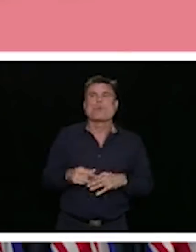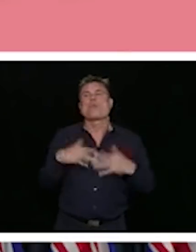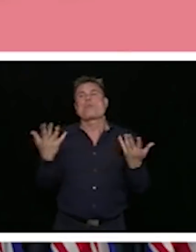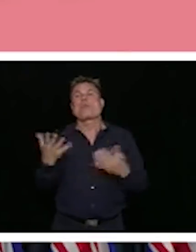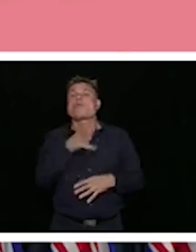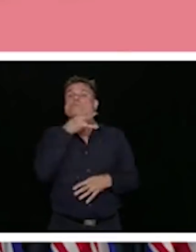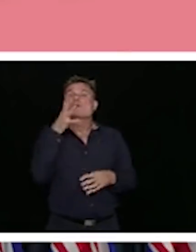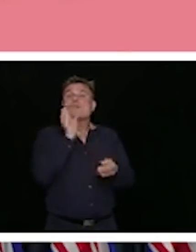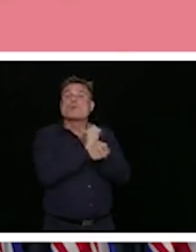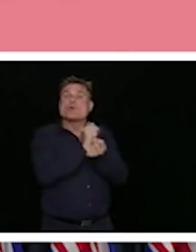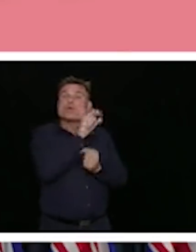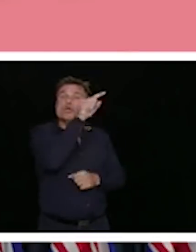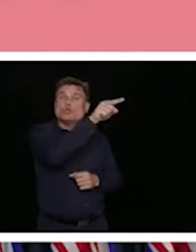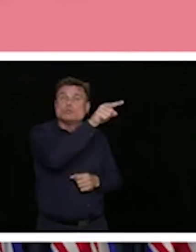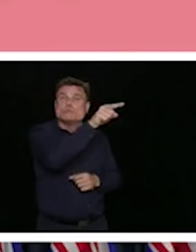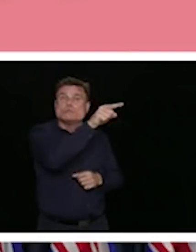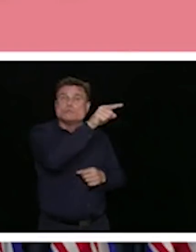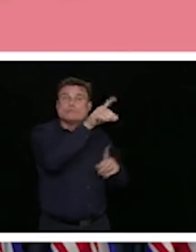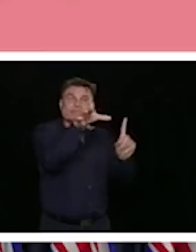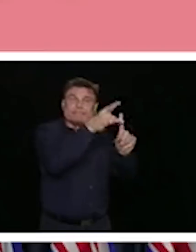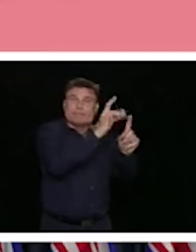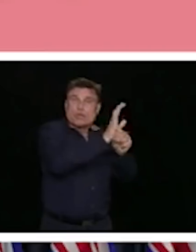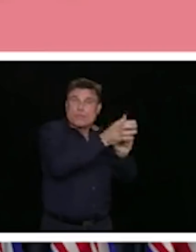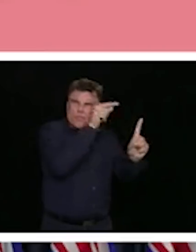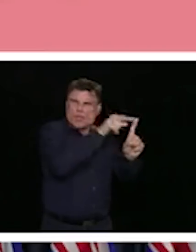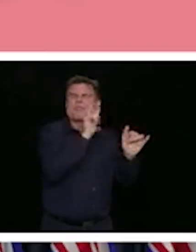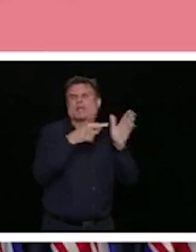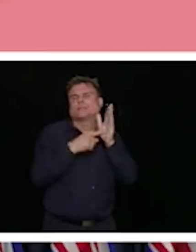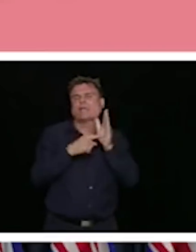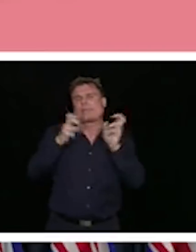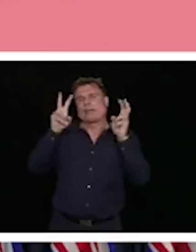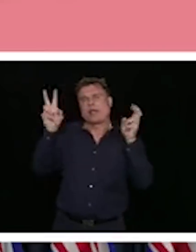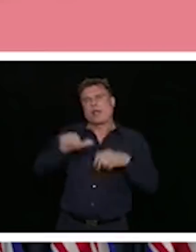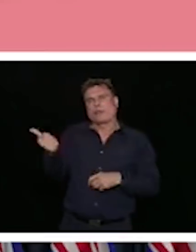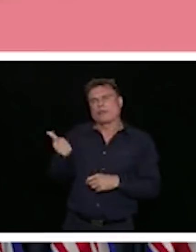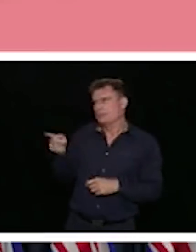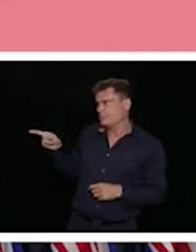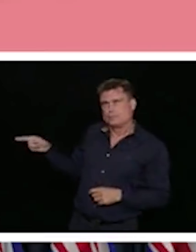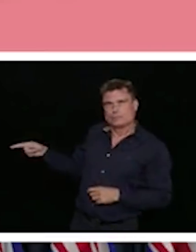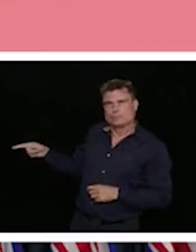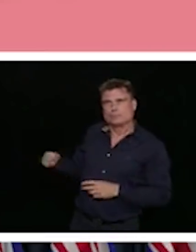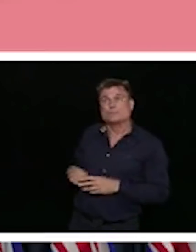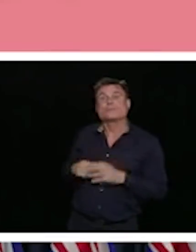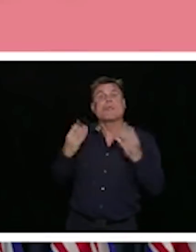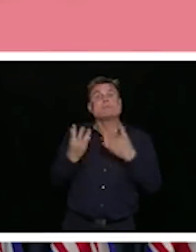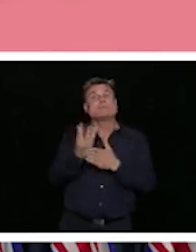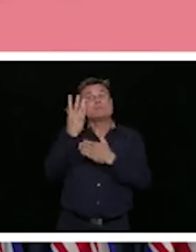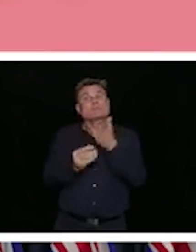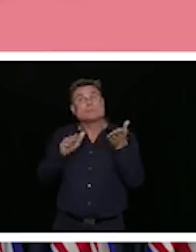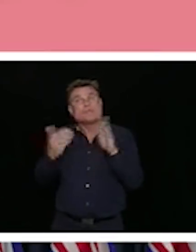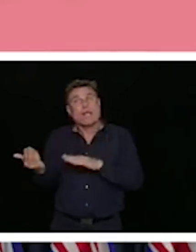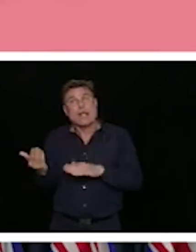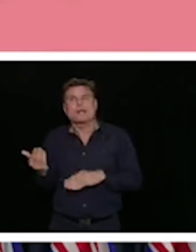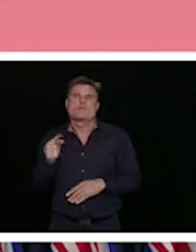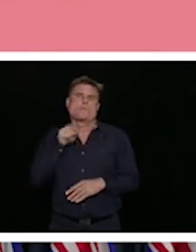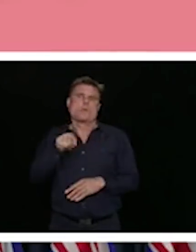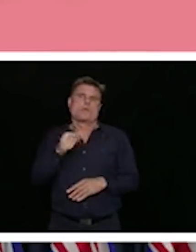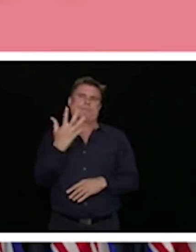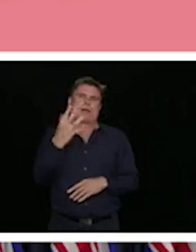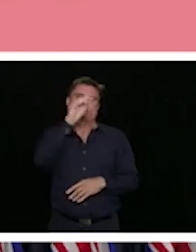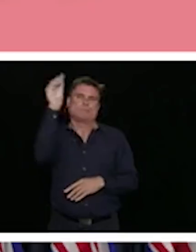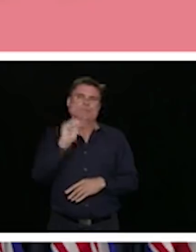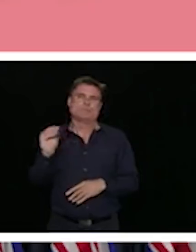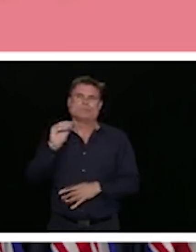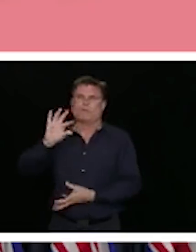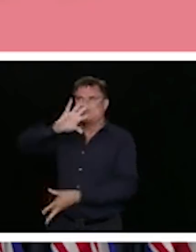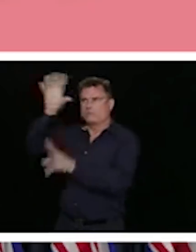And in those situations, again, much less risky in terms of having severe illness or dying, where the case fatality rate is